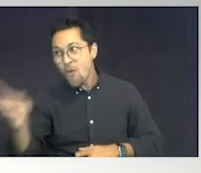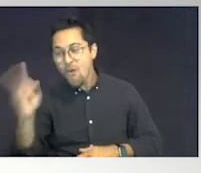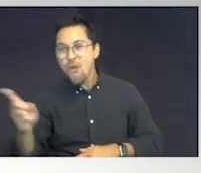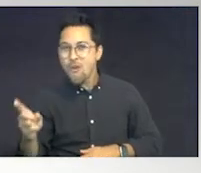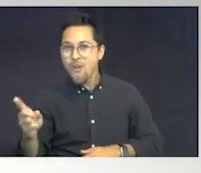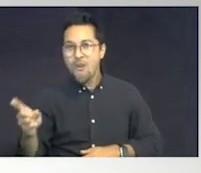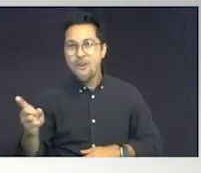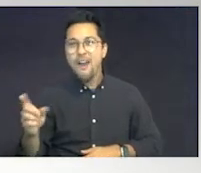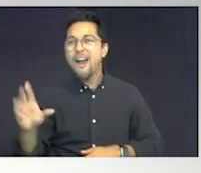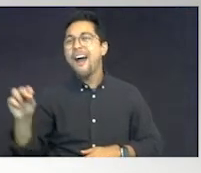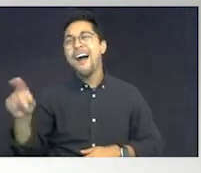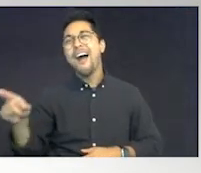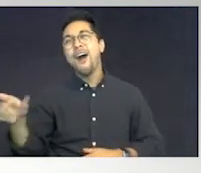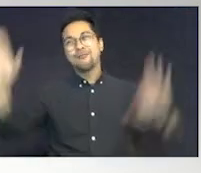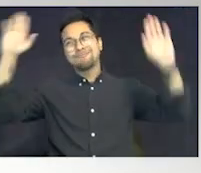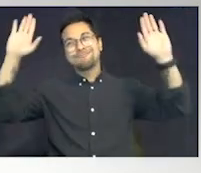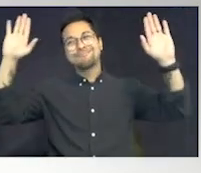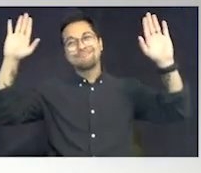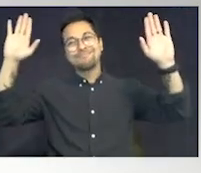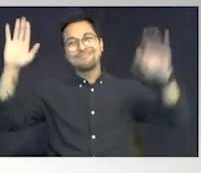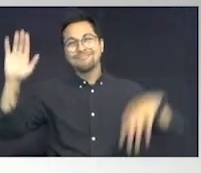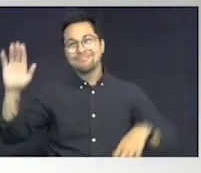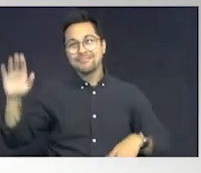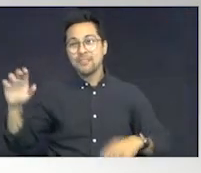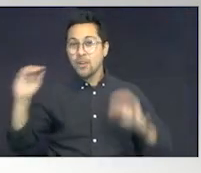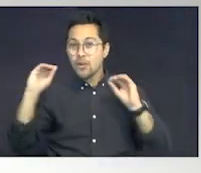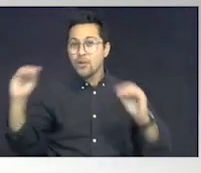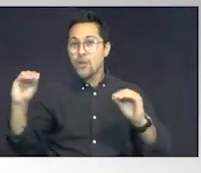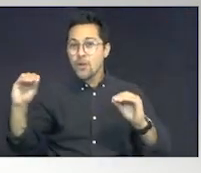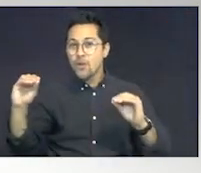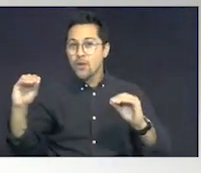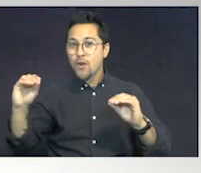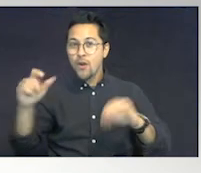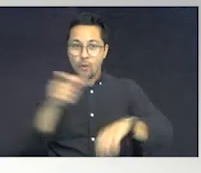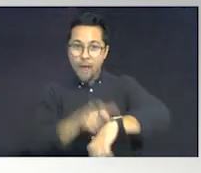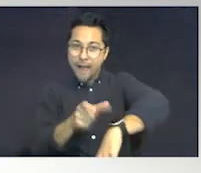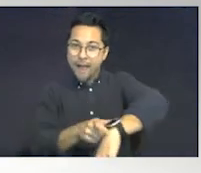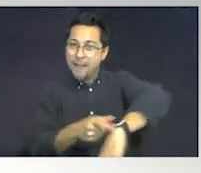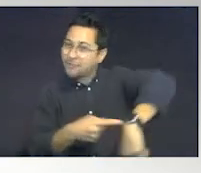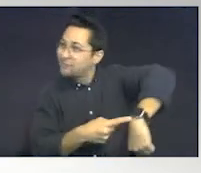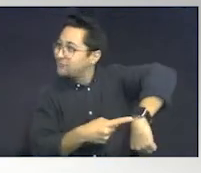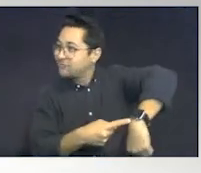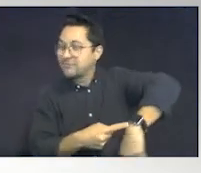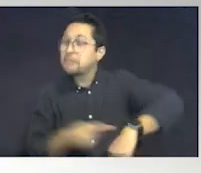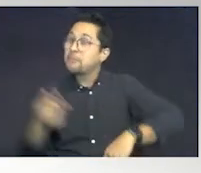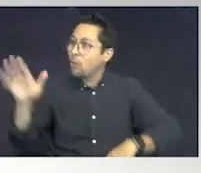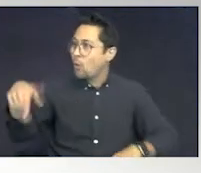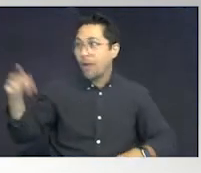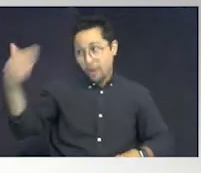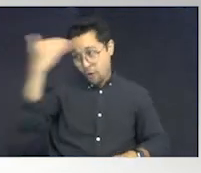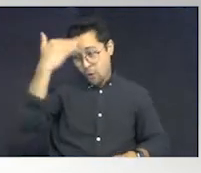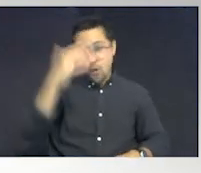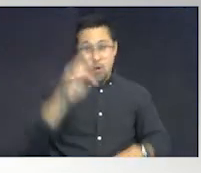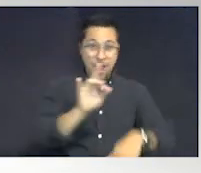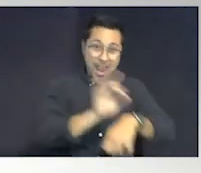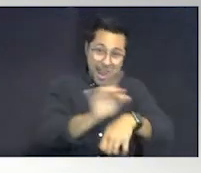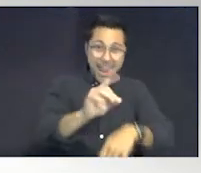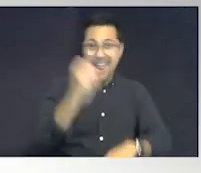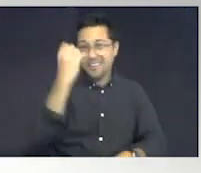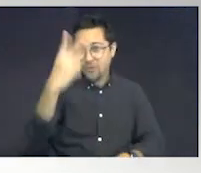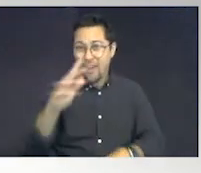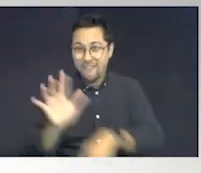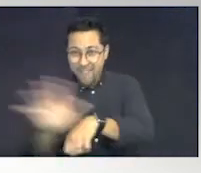No, Drew, hold your hands up. No watch. Boy, does he know. So, eight, twelve, five,